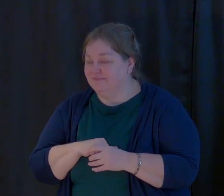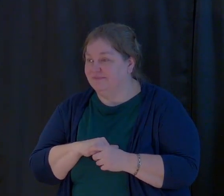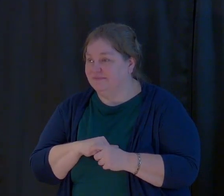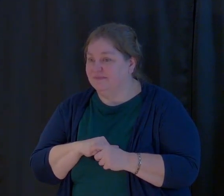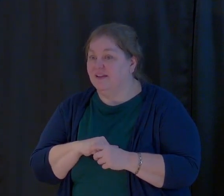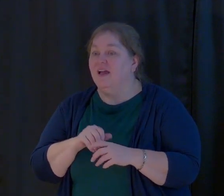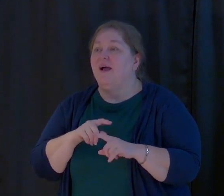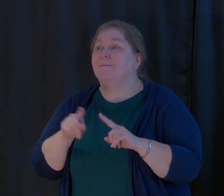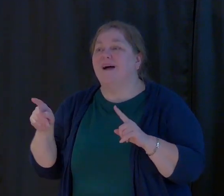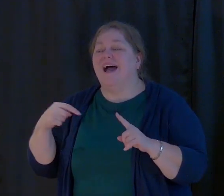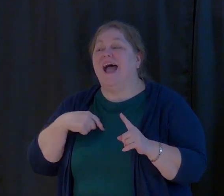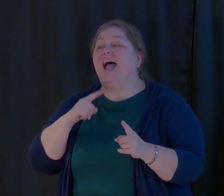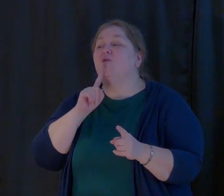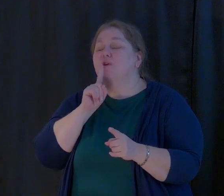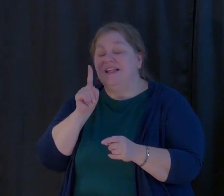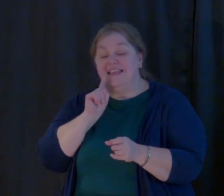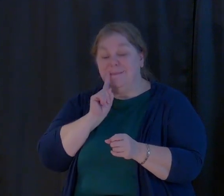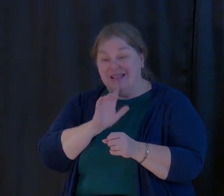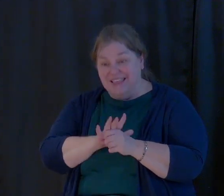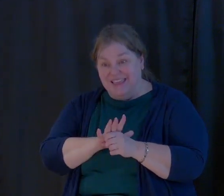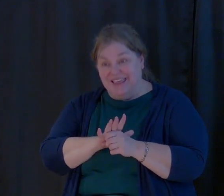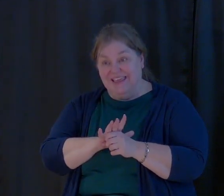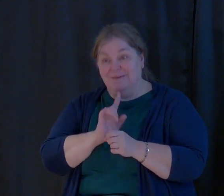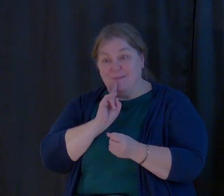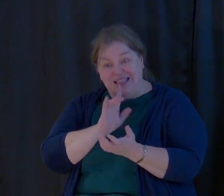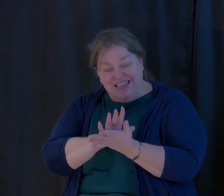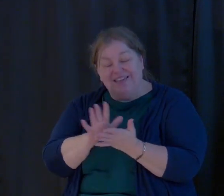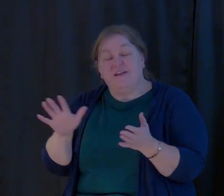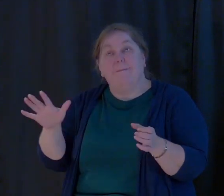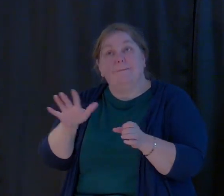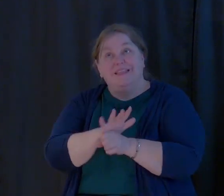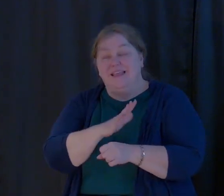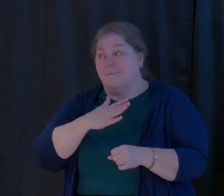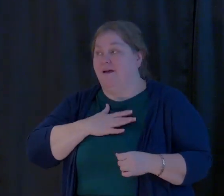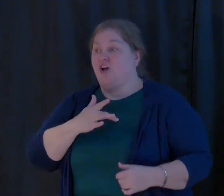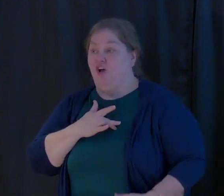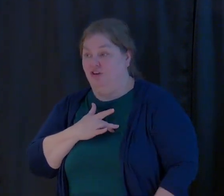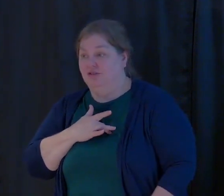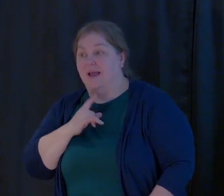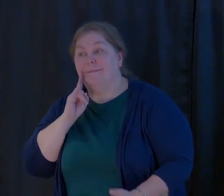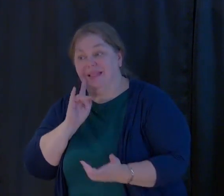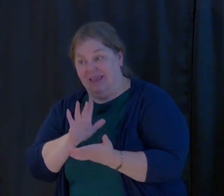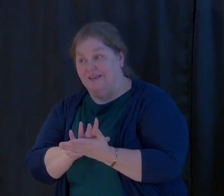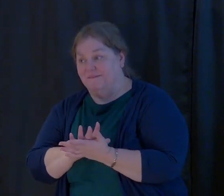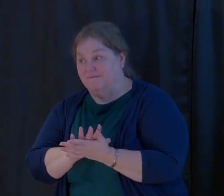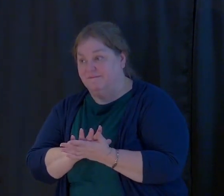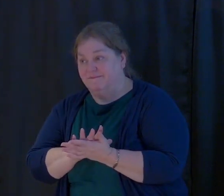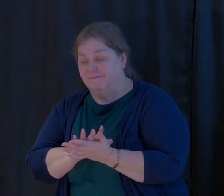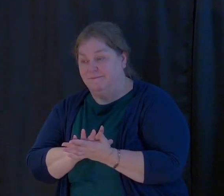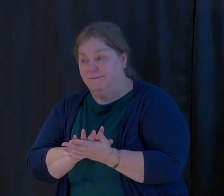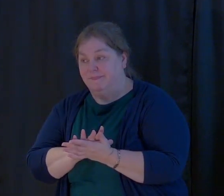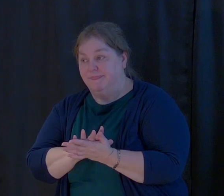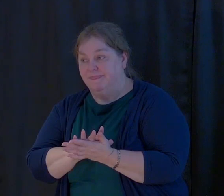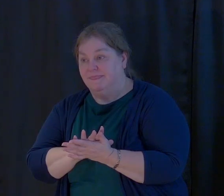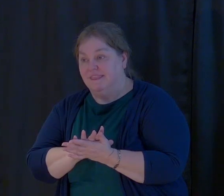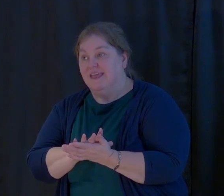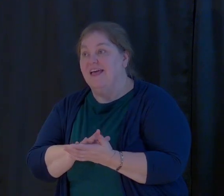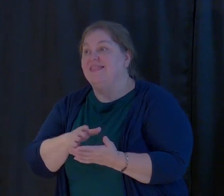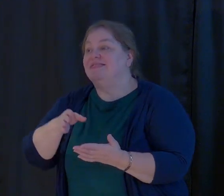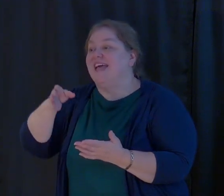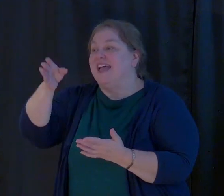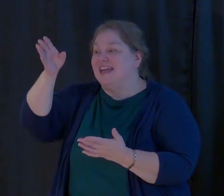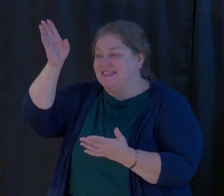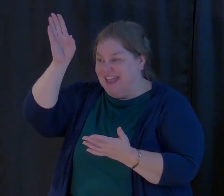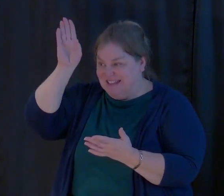But I firmly believe in my heart that it's God's